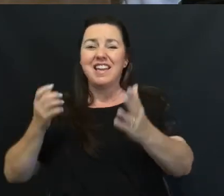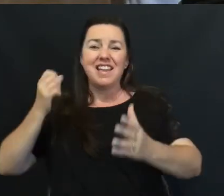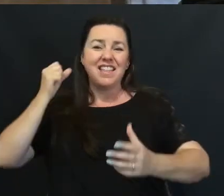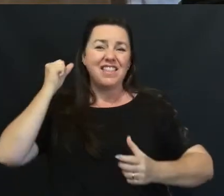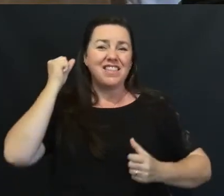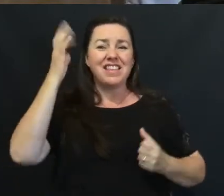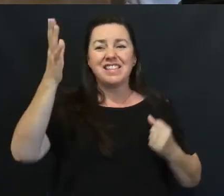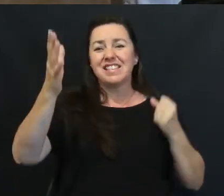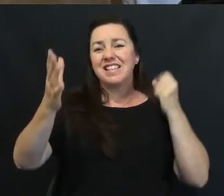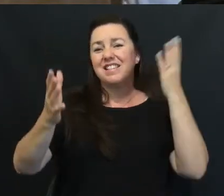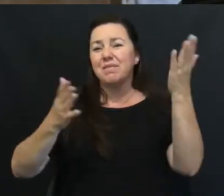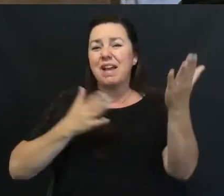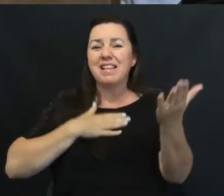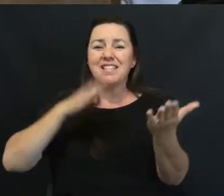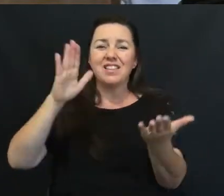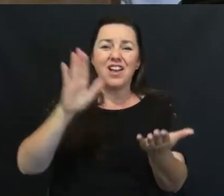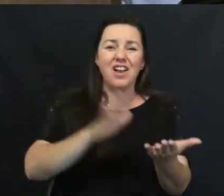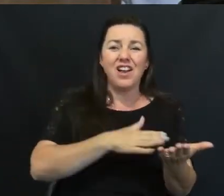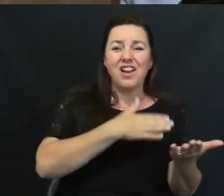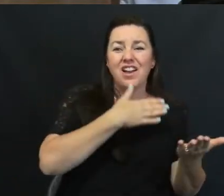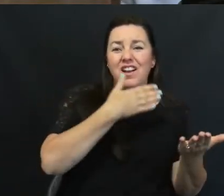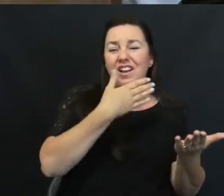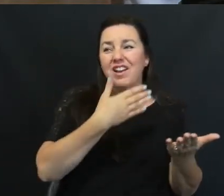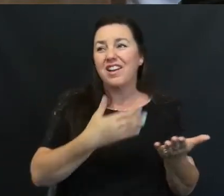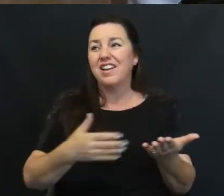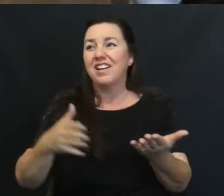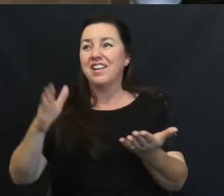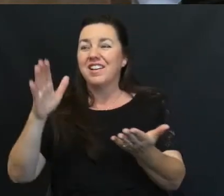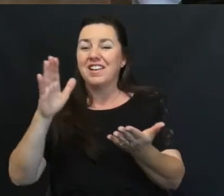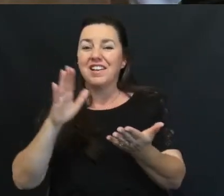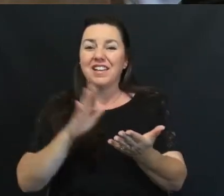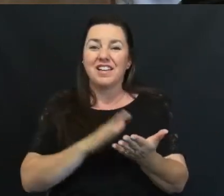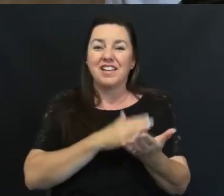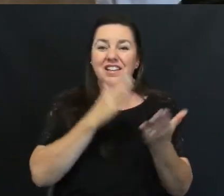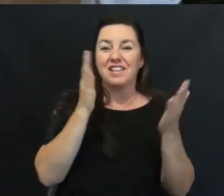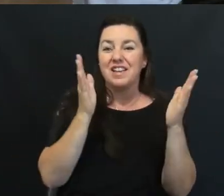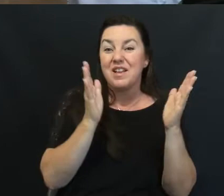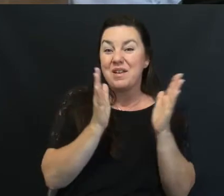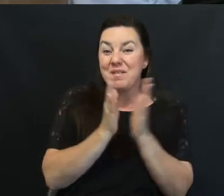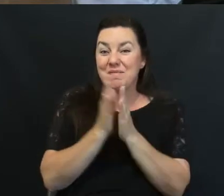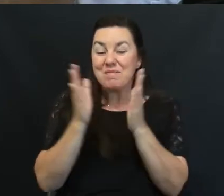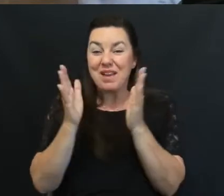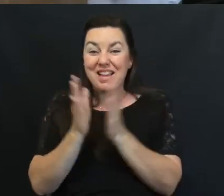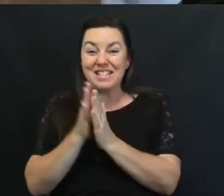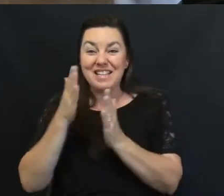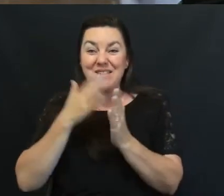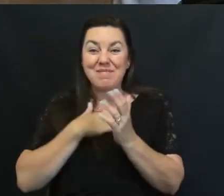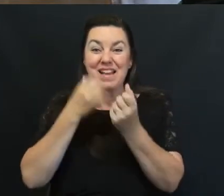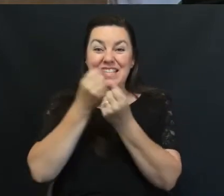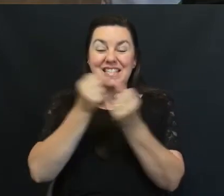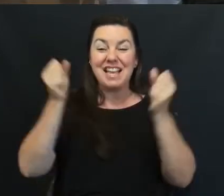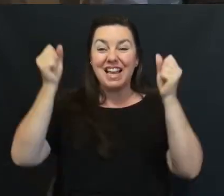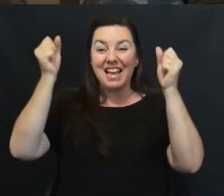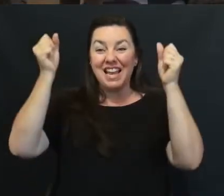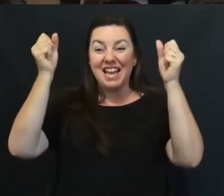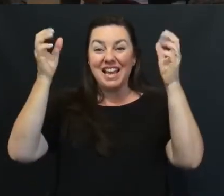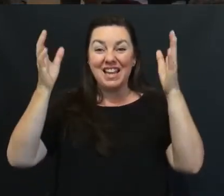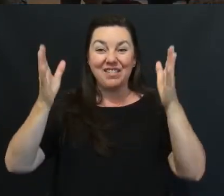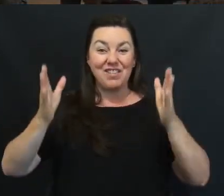This is my song Praising my